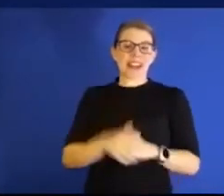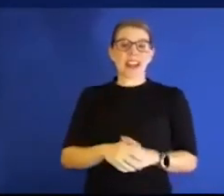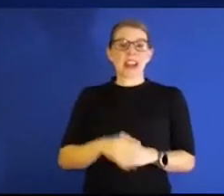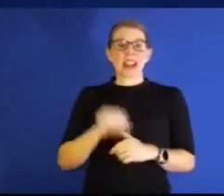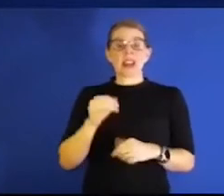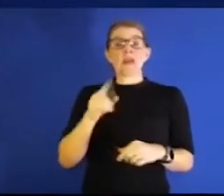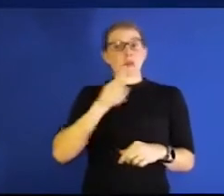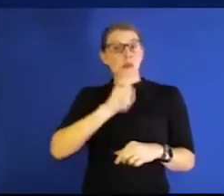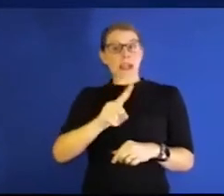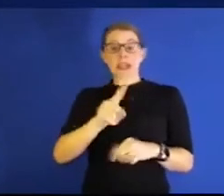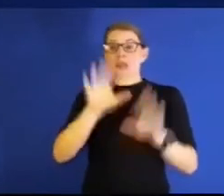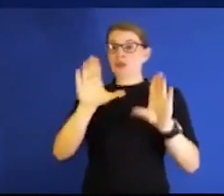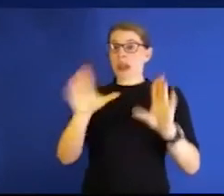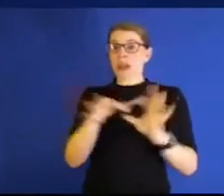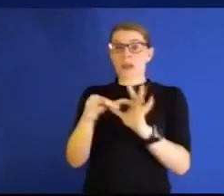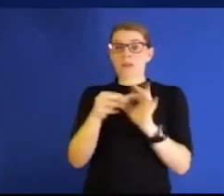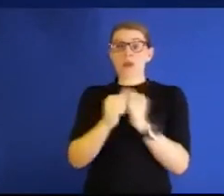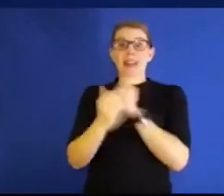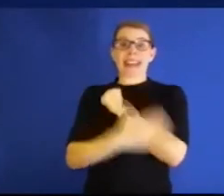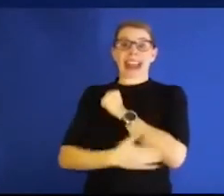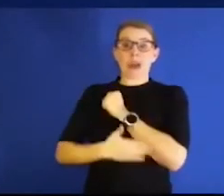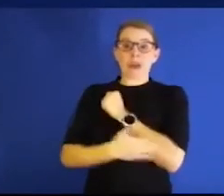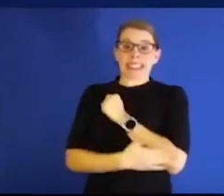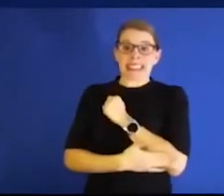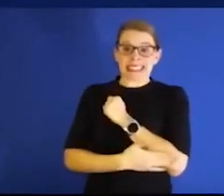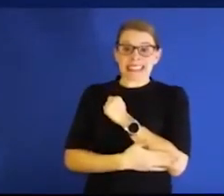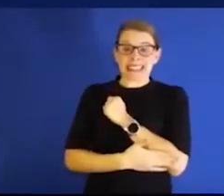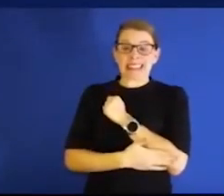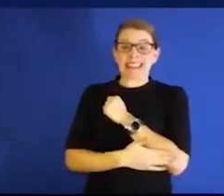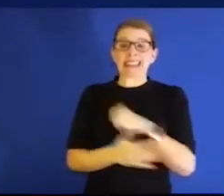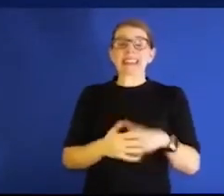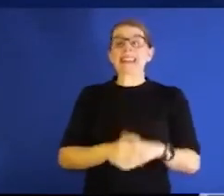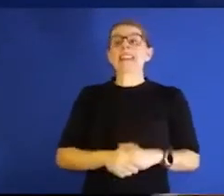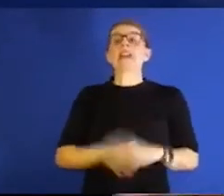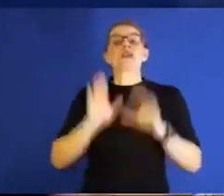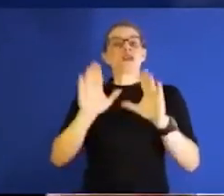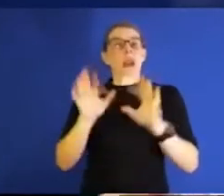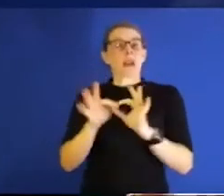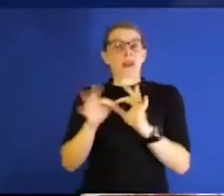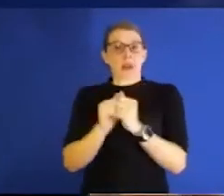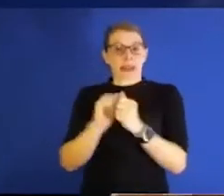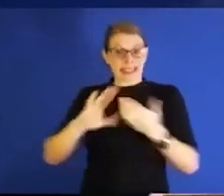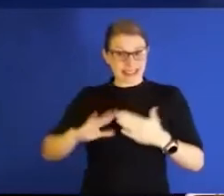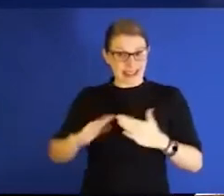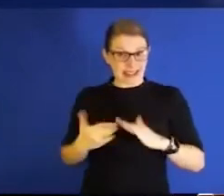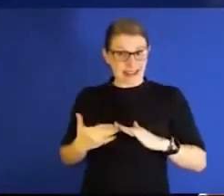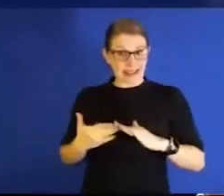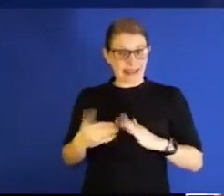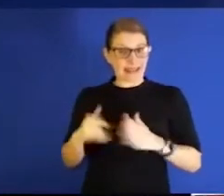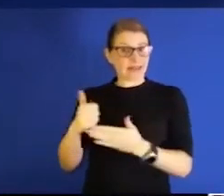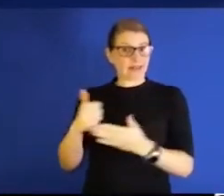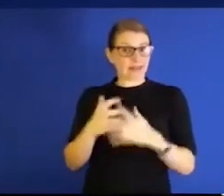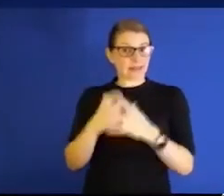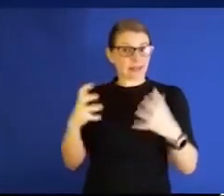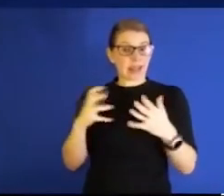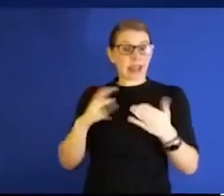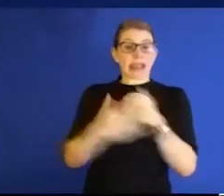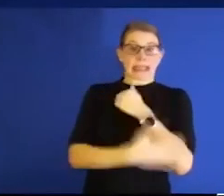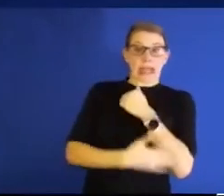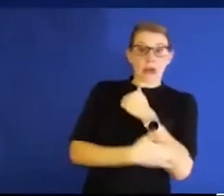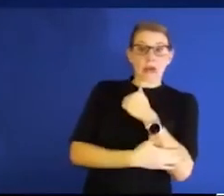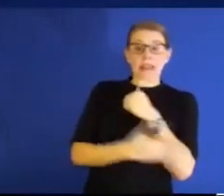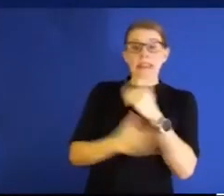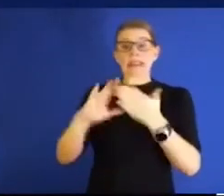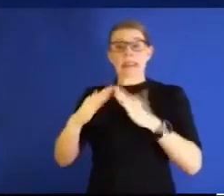relationship with the county. And that has helped immensely. They had a great relationship with the city. And so with the county and the city and the university